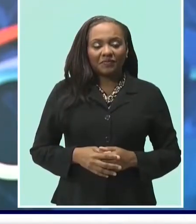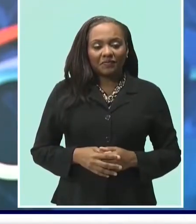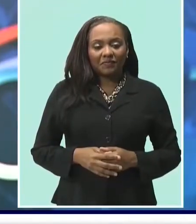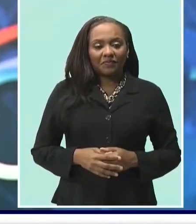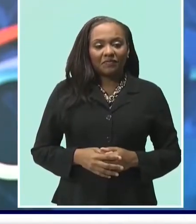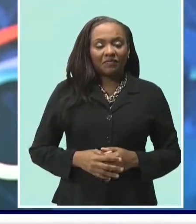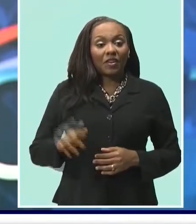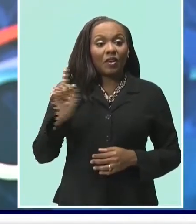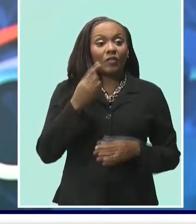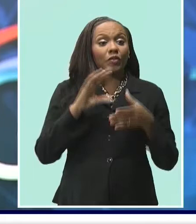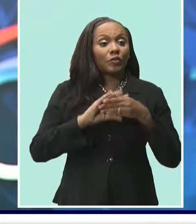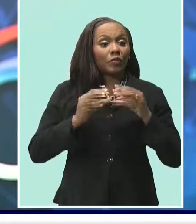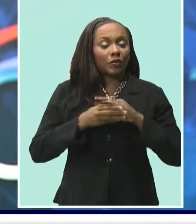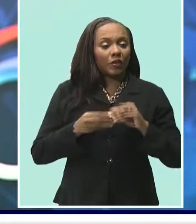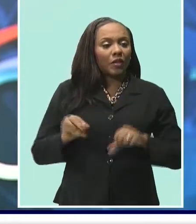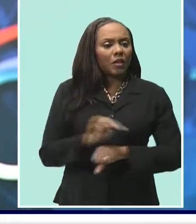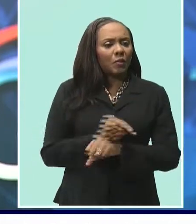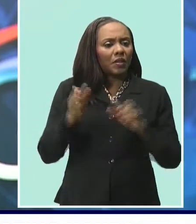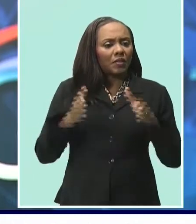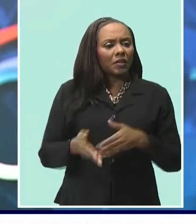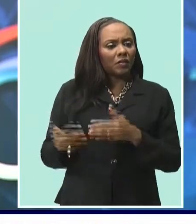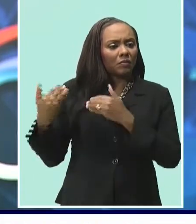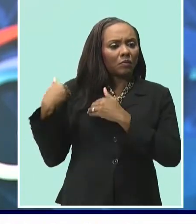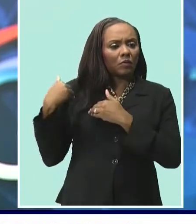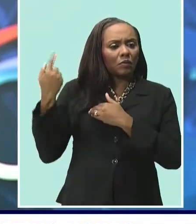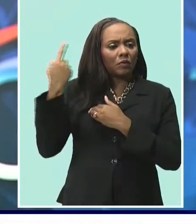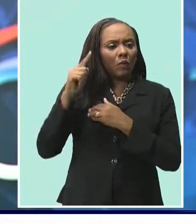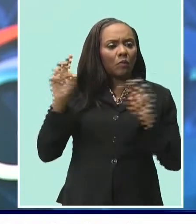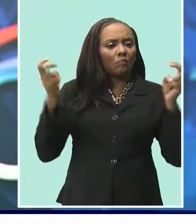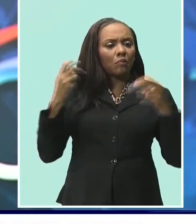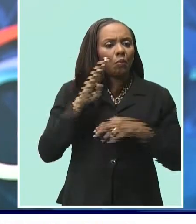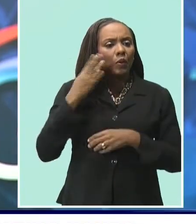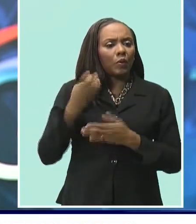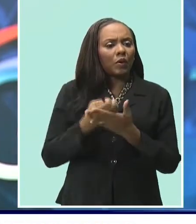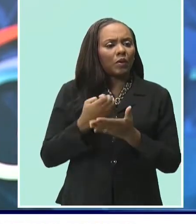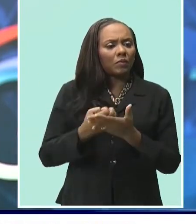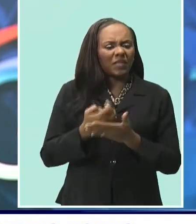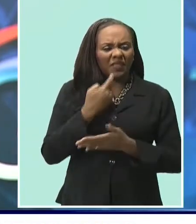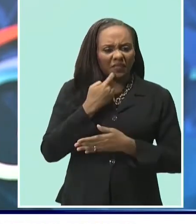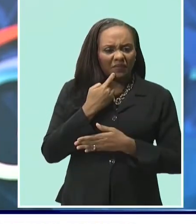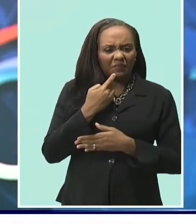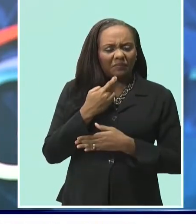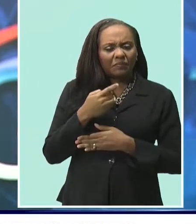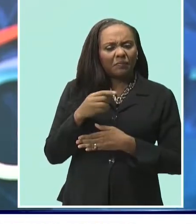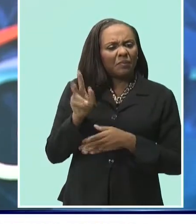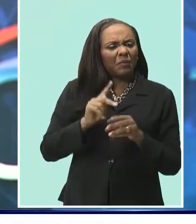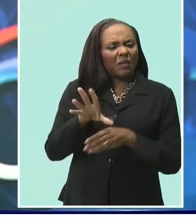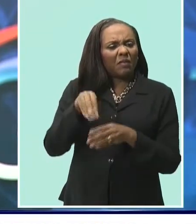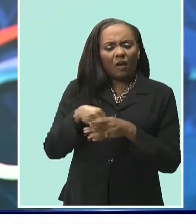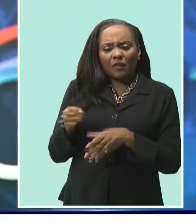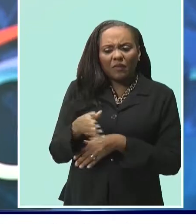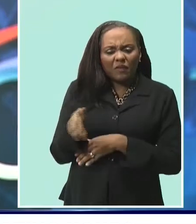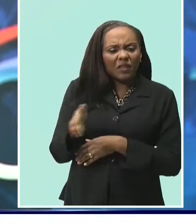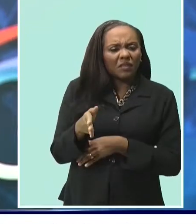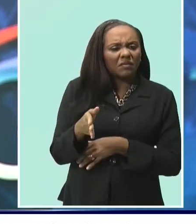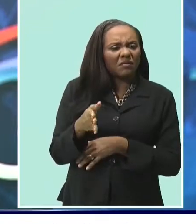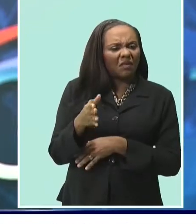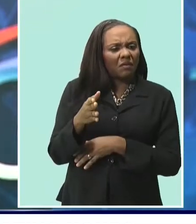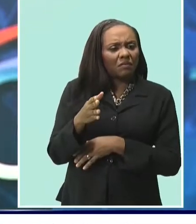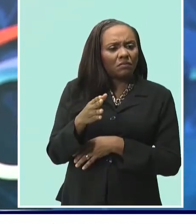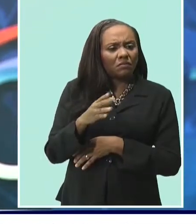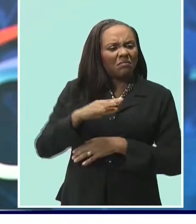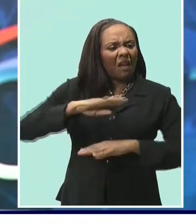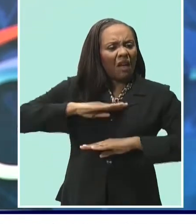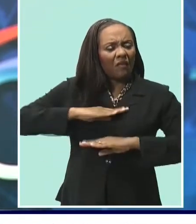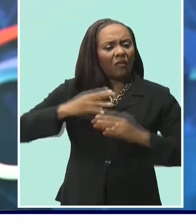In our top story Minister of the Blue Economy Kirk Humphrey says fisher folk appear to be satisfied with the hours of operation at